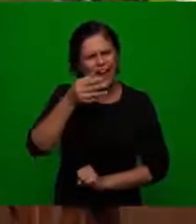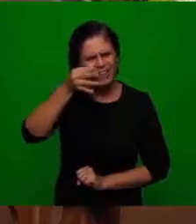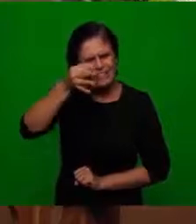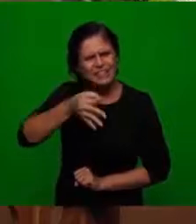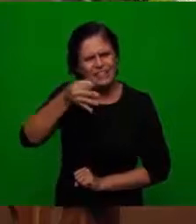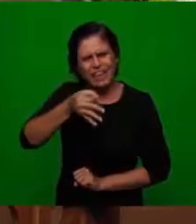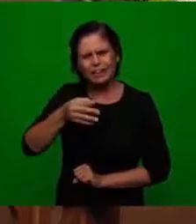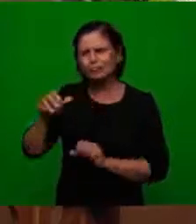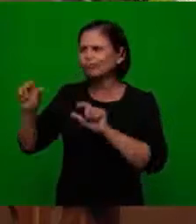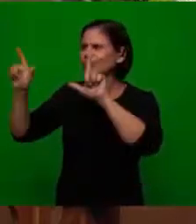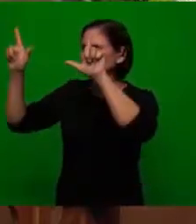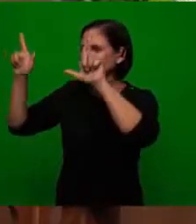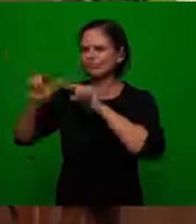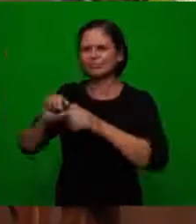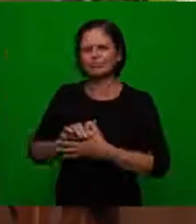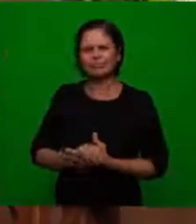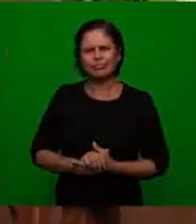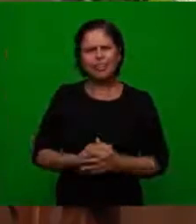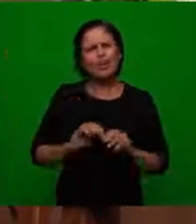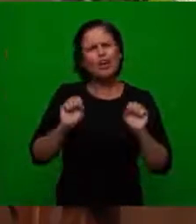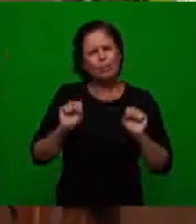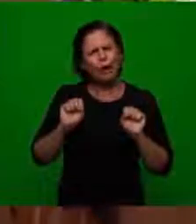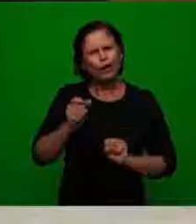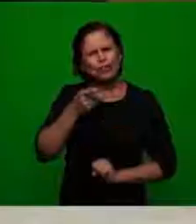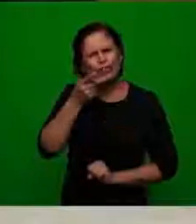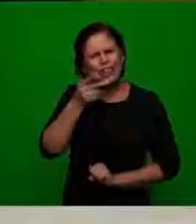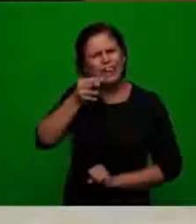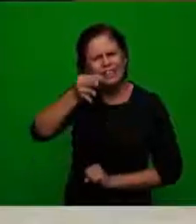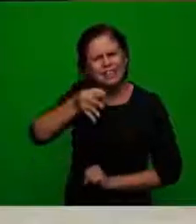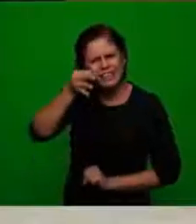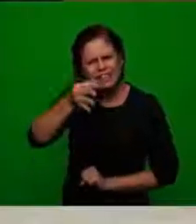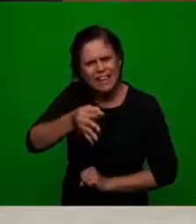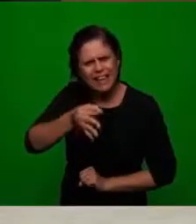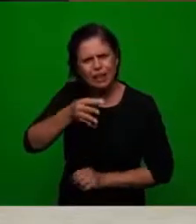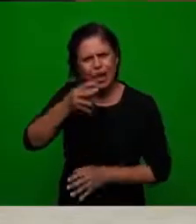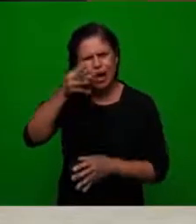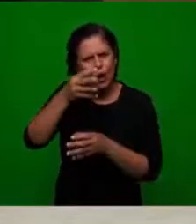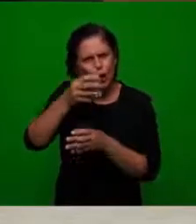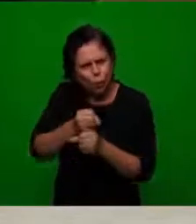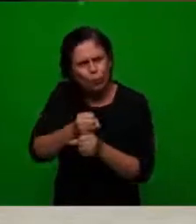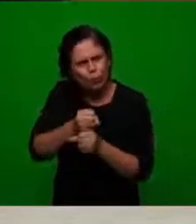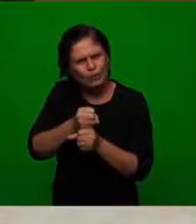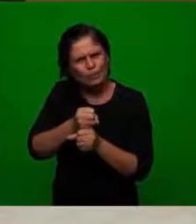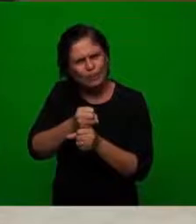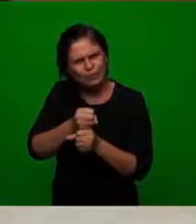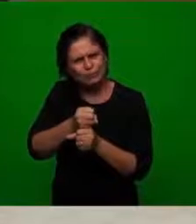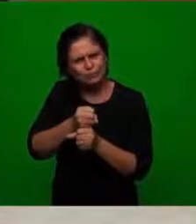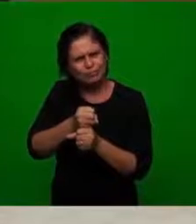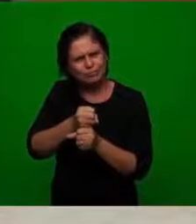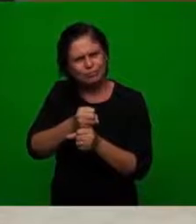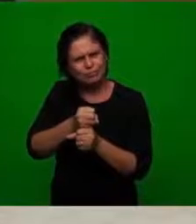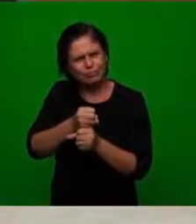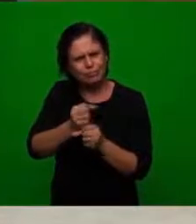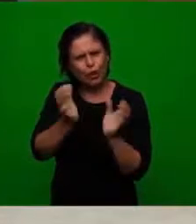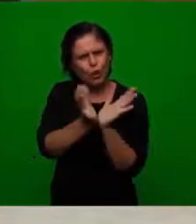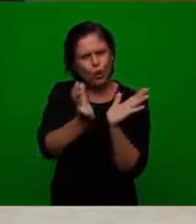affirm here can we affirm that the conclusion achieved